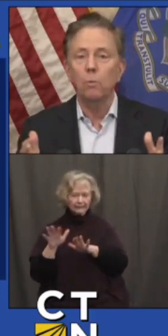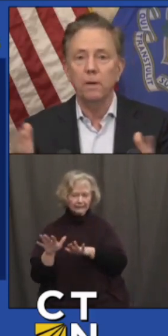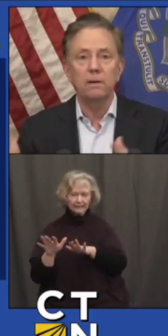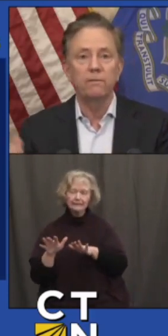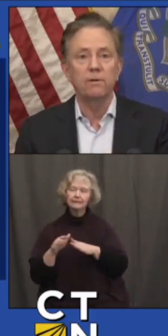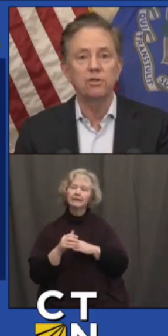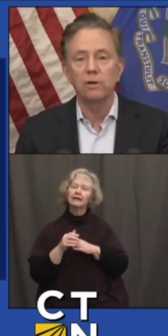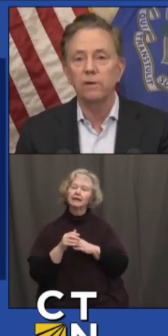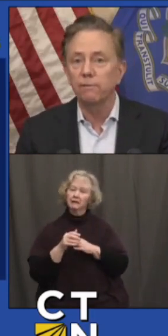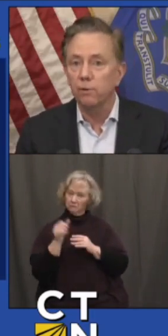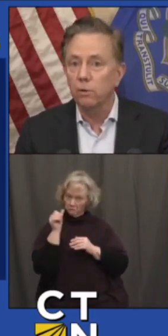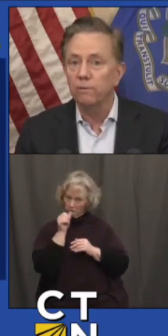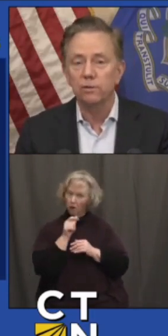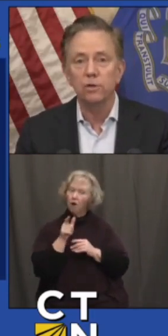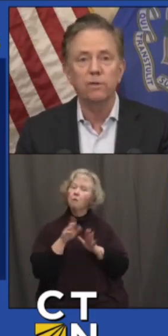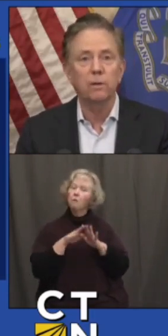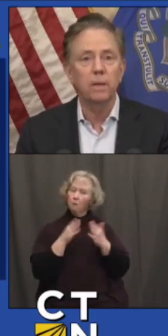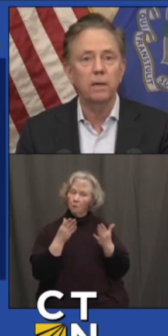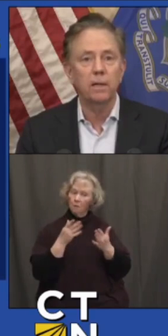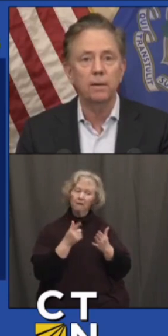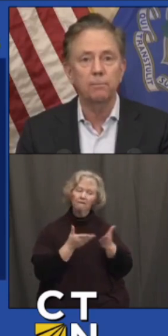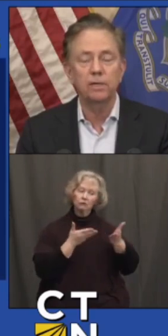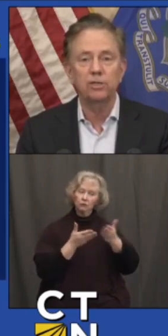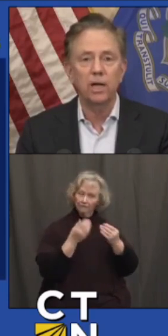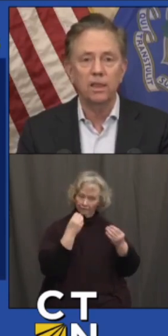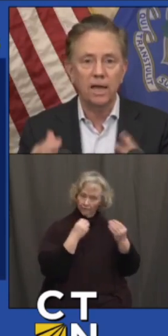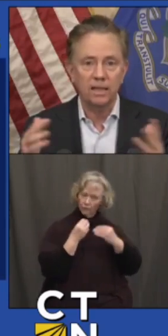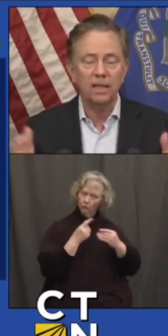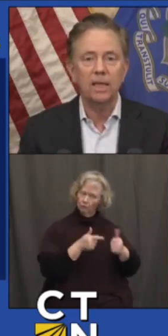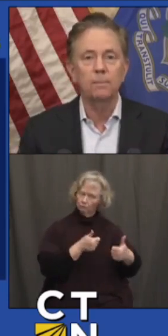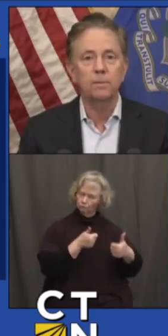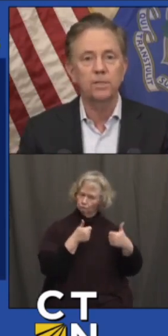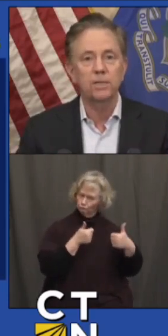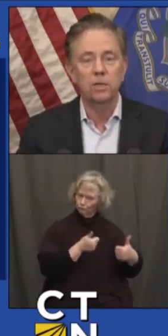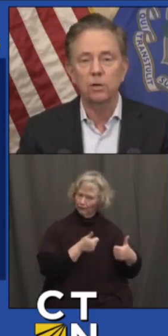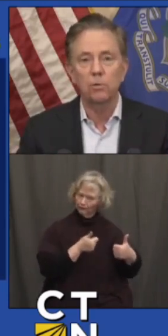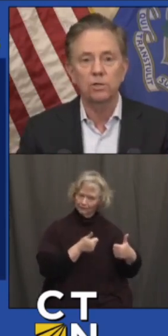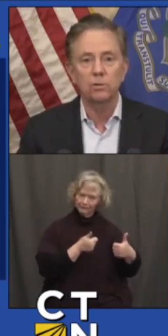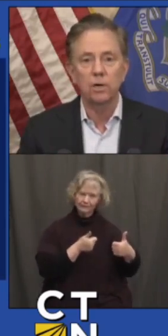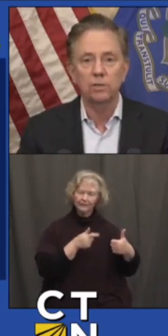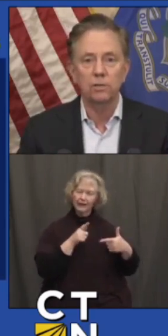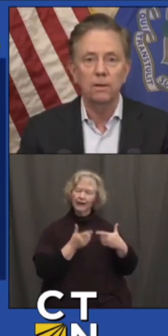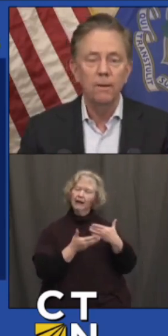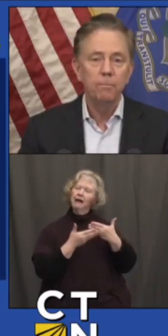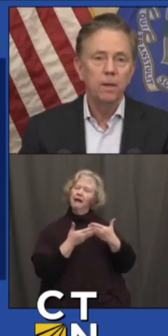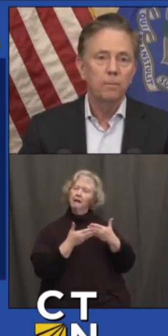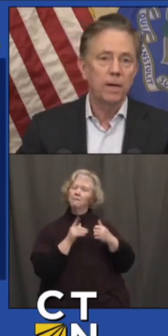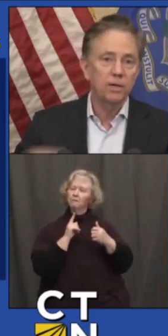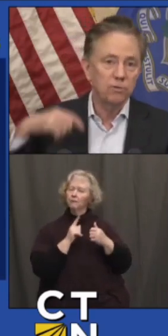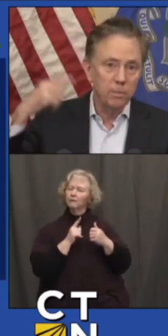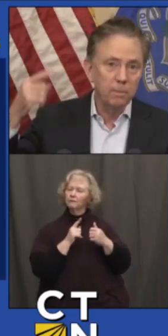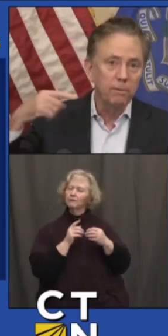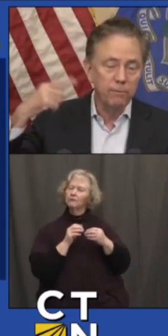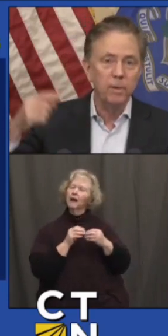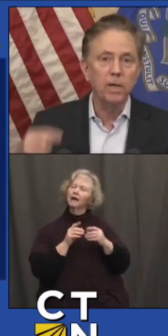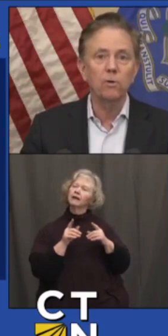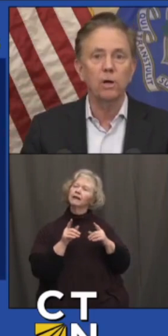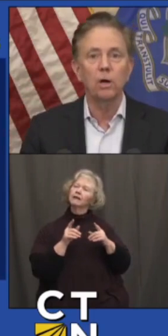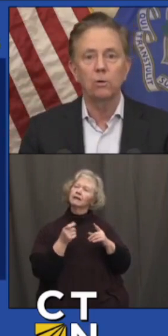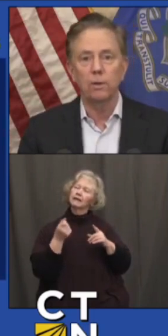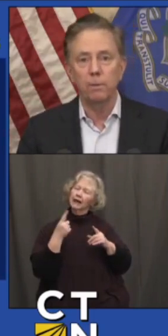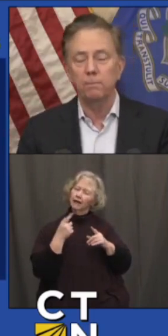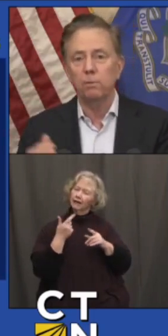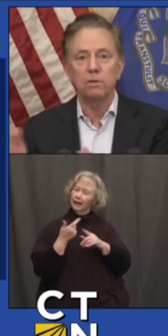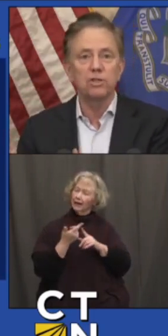They're open if you're serving food, if you're serving a meal. I appreciate that. That keeps things a little more structured. But I just remember from a